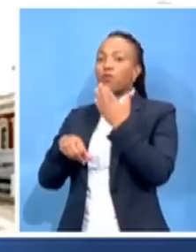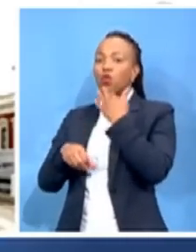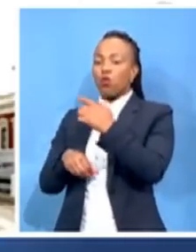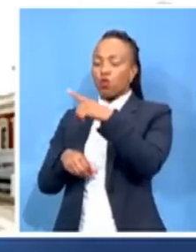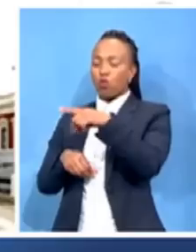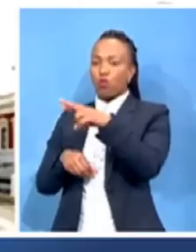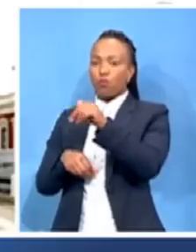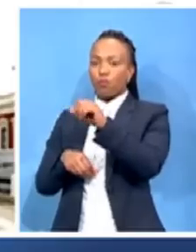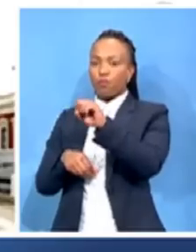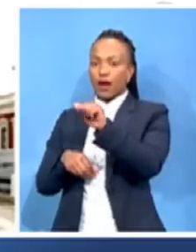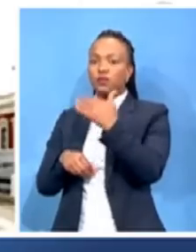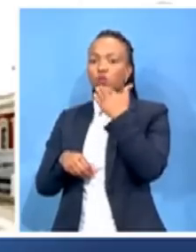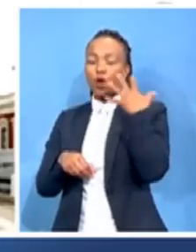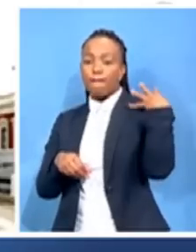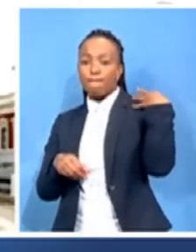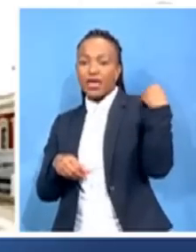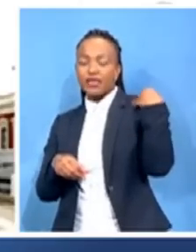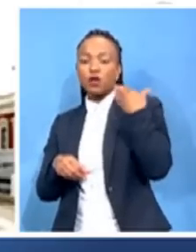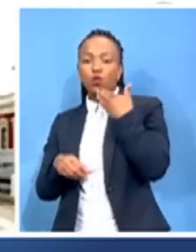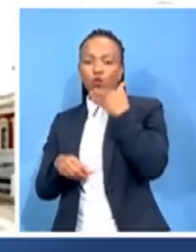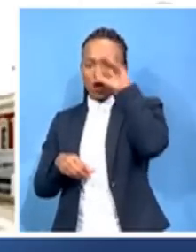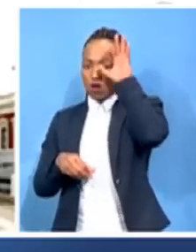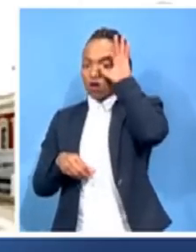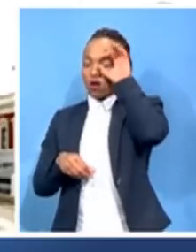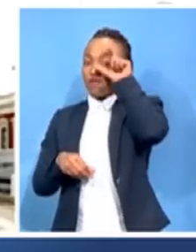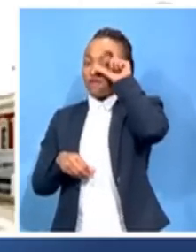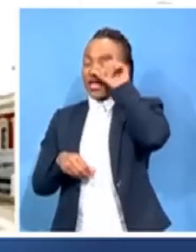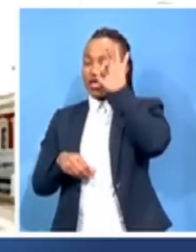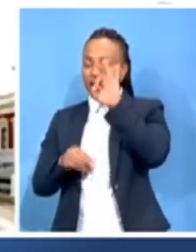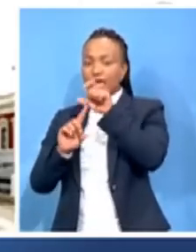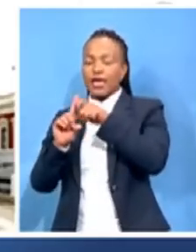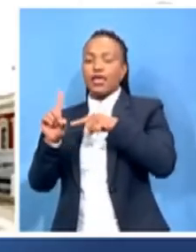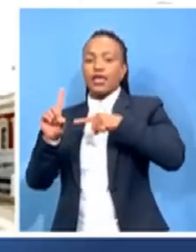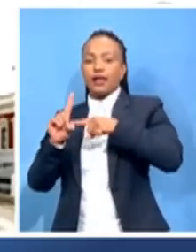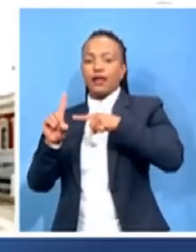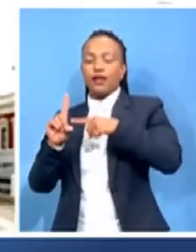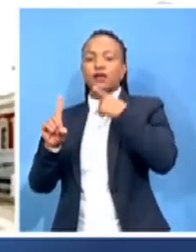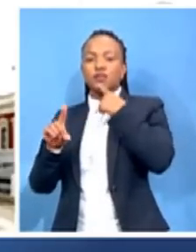have with him that you think that the South African Police Service will be able to charge him on?